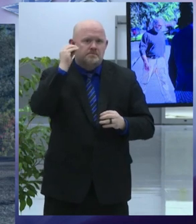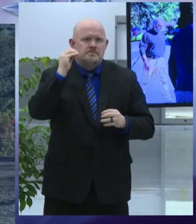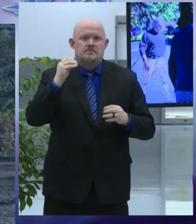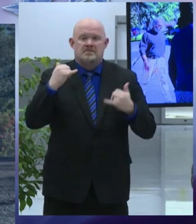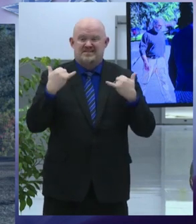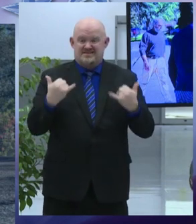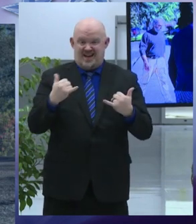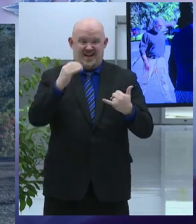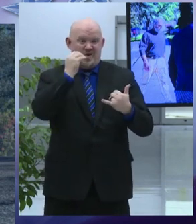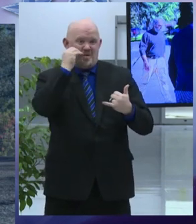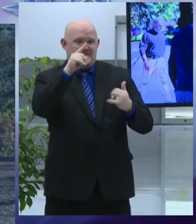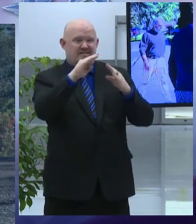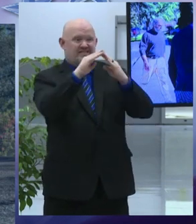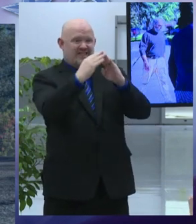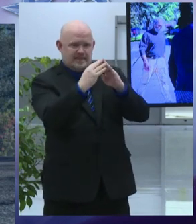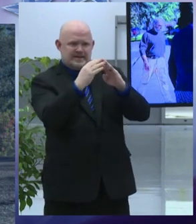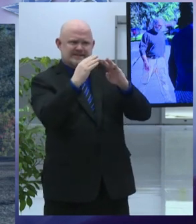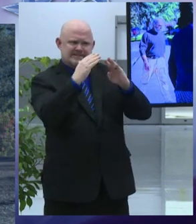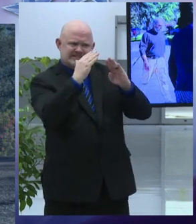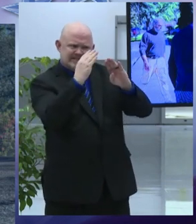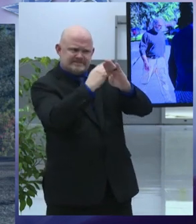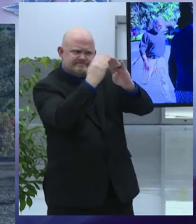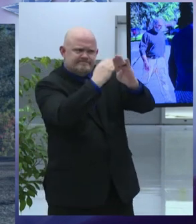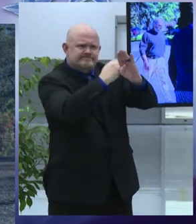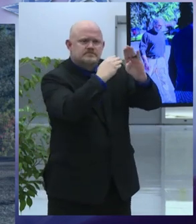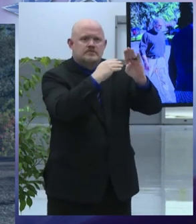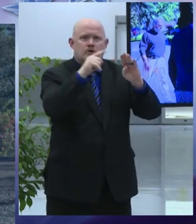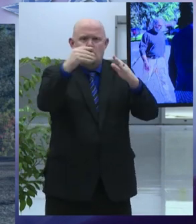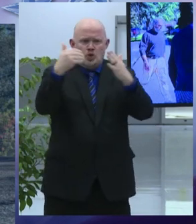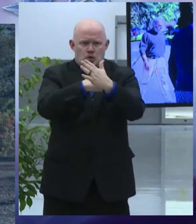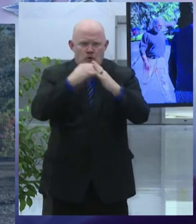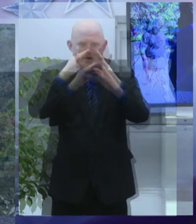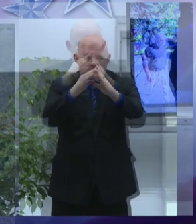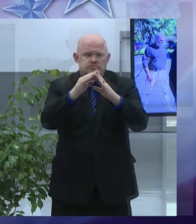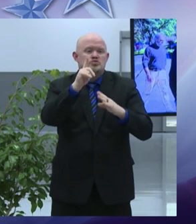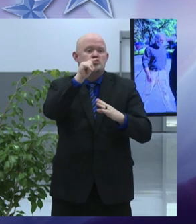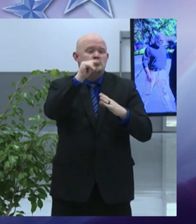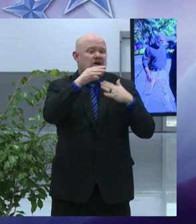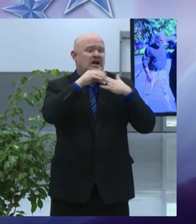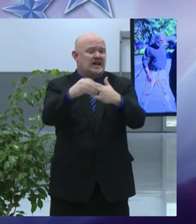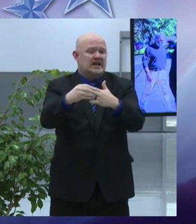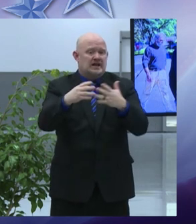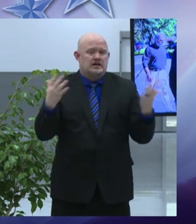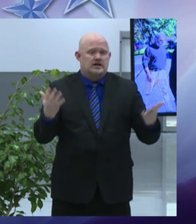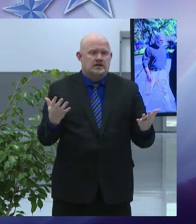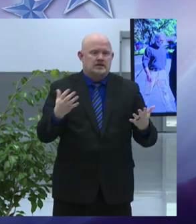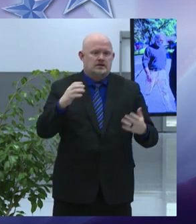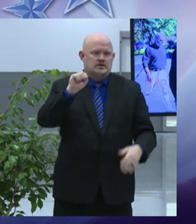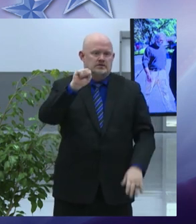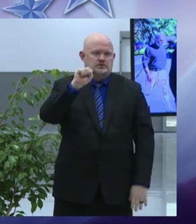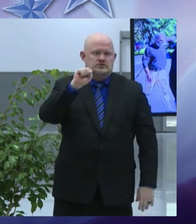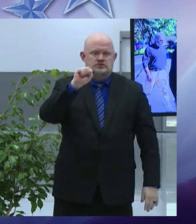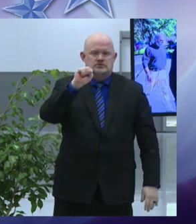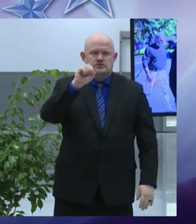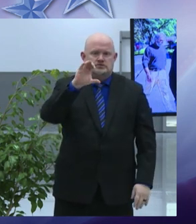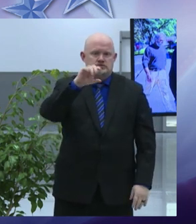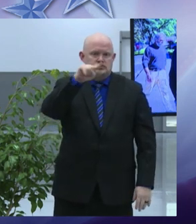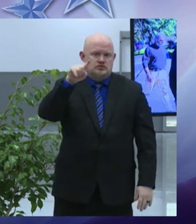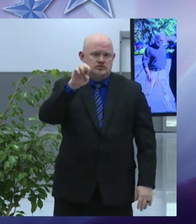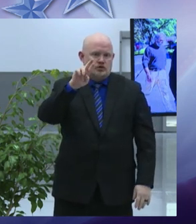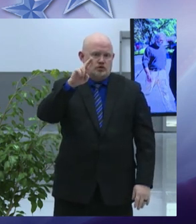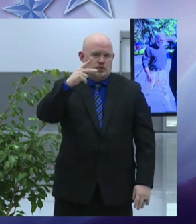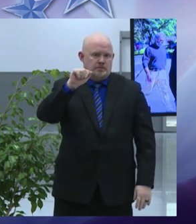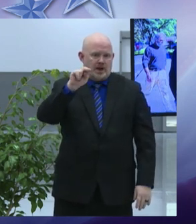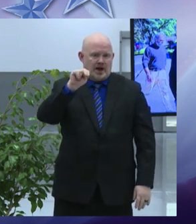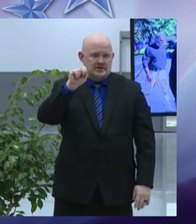led by director of housing and neighborhood planning michelle sapanski 17 of the first 50 single-family owner occupied homes are